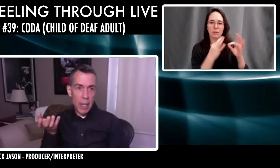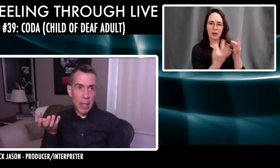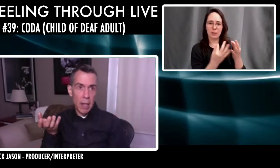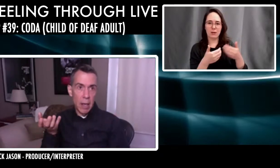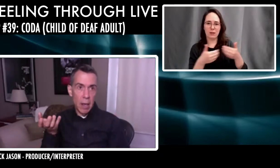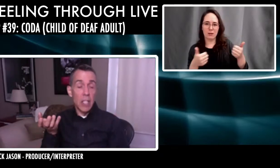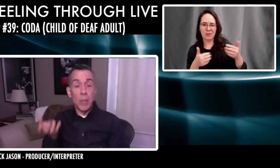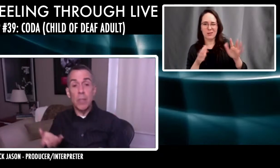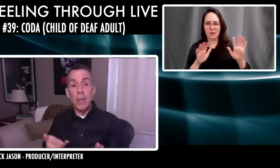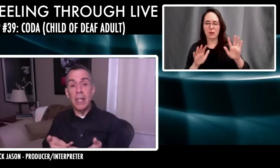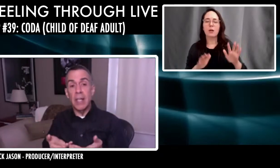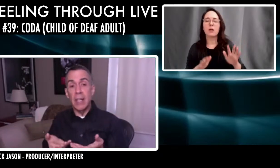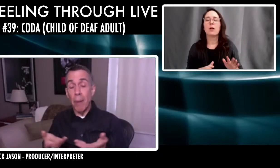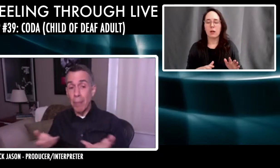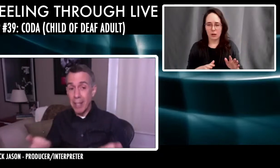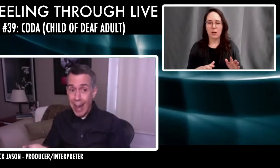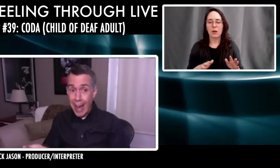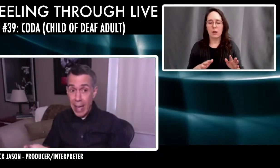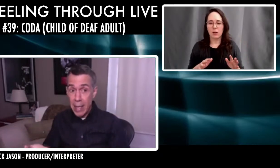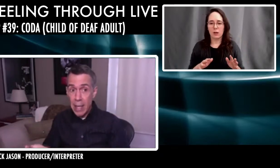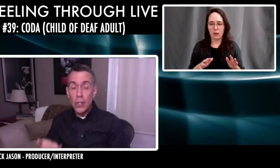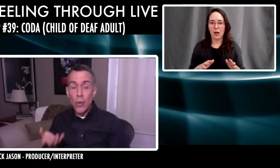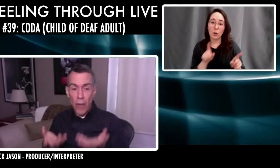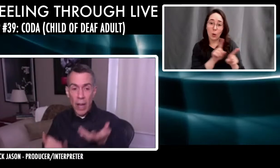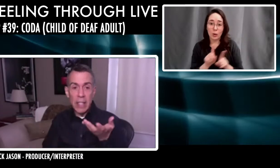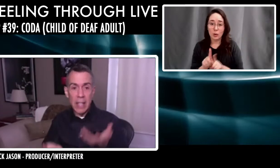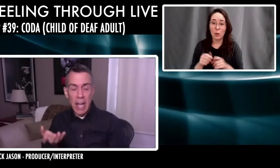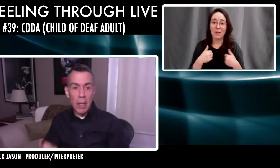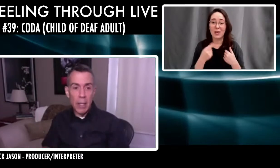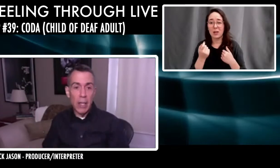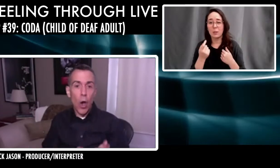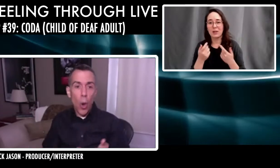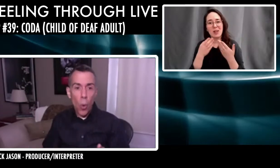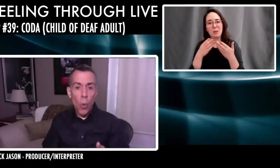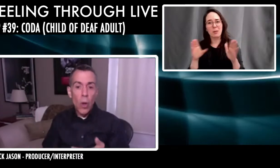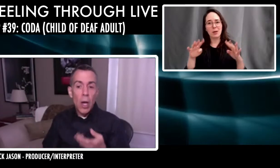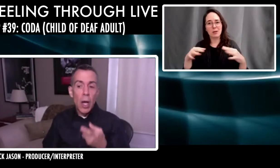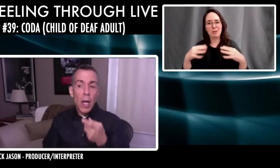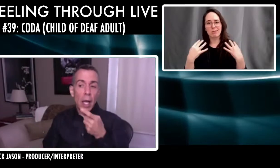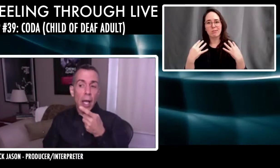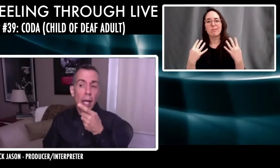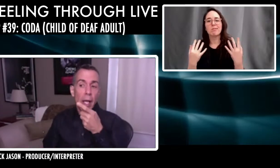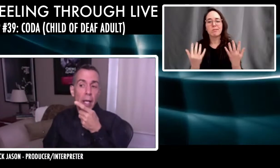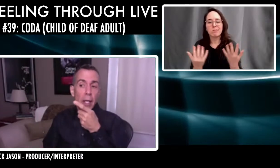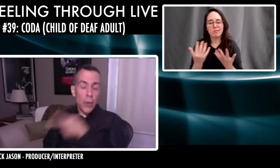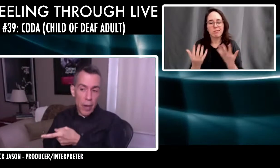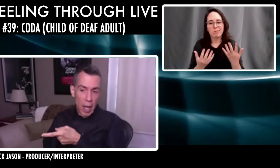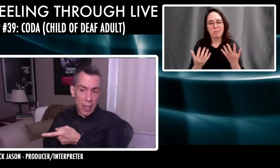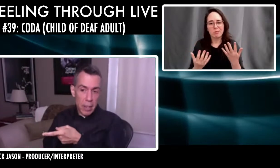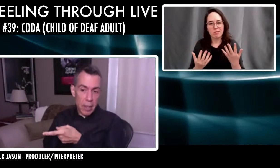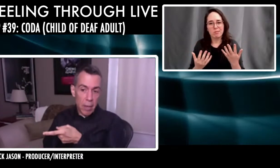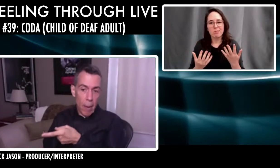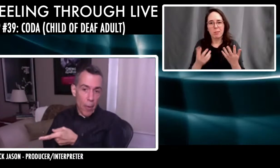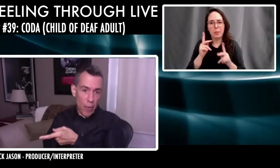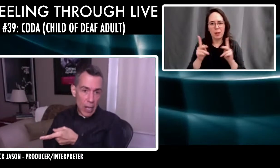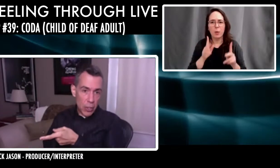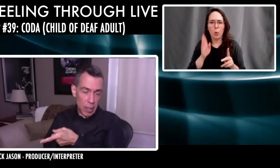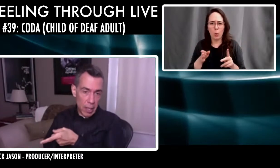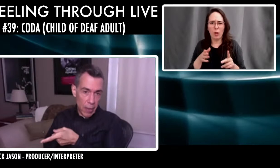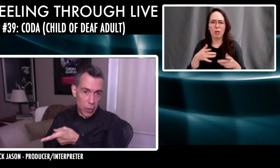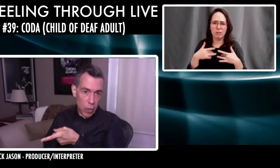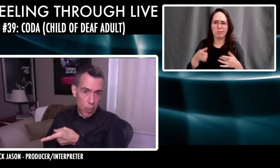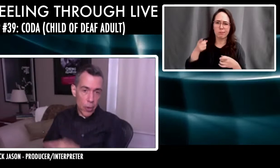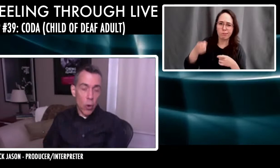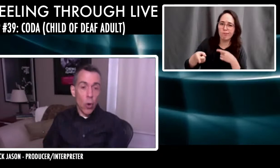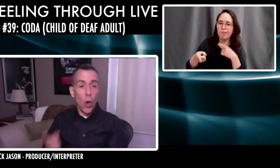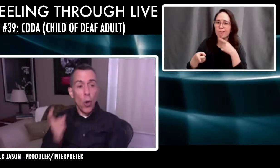dynamic, uh, and especially being in the public eye, you'll find the dynamic like, oh, you're not a professional